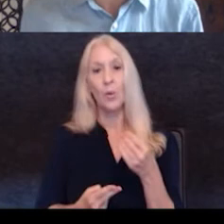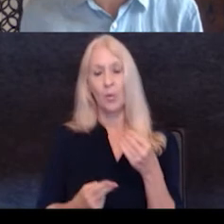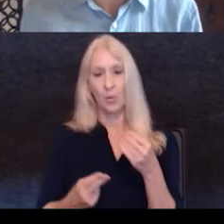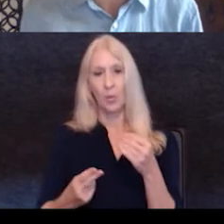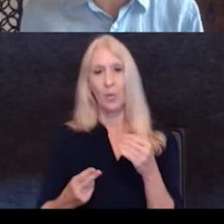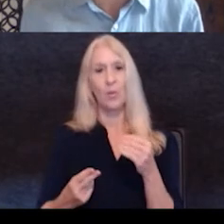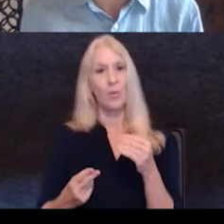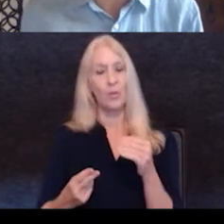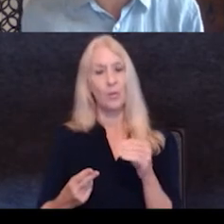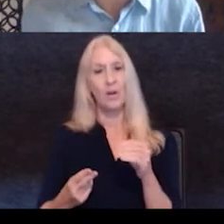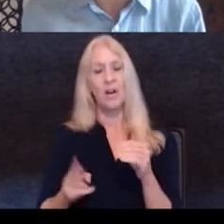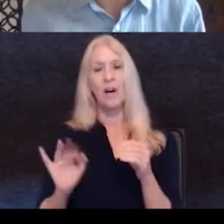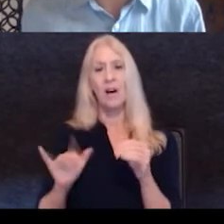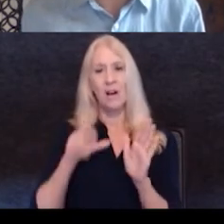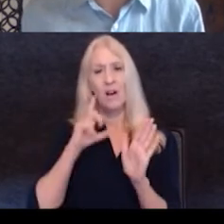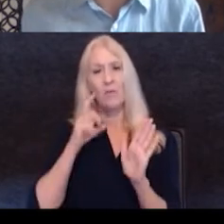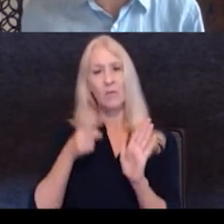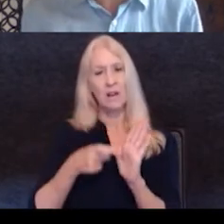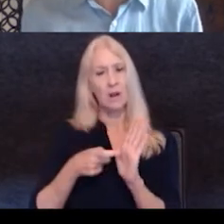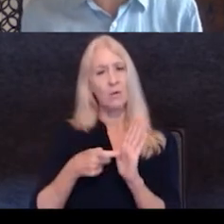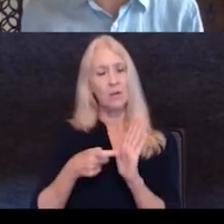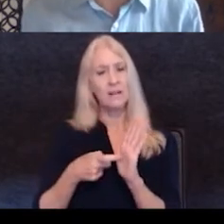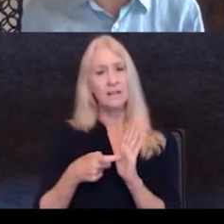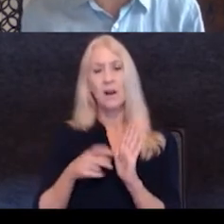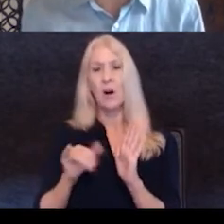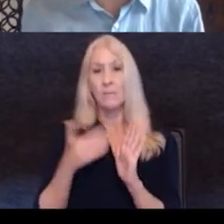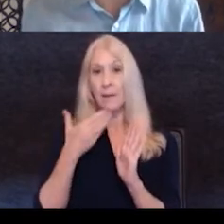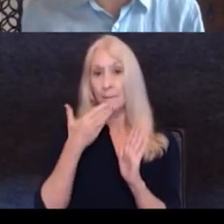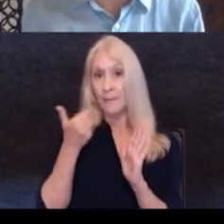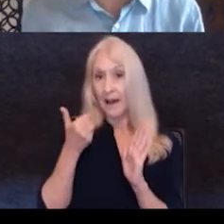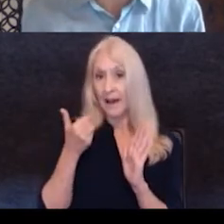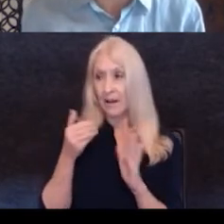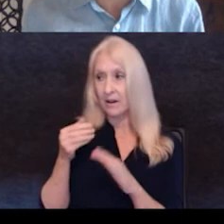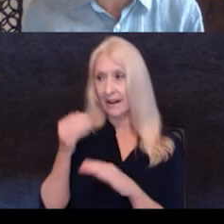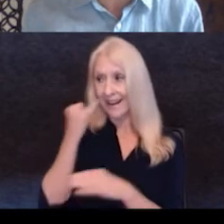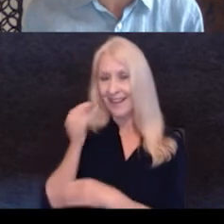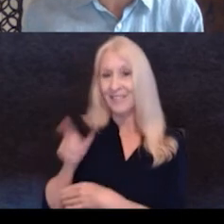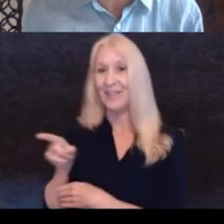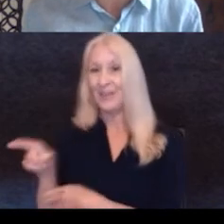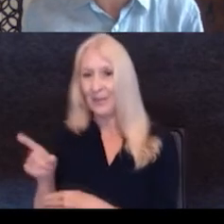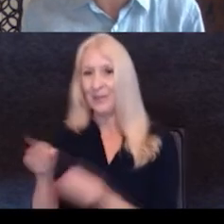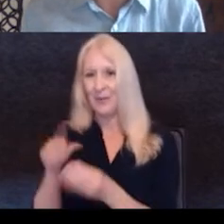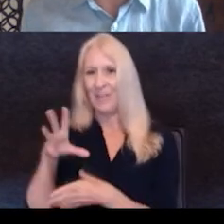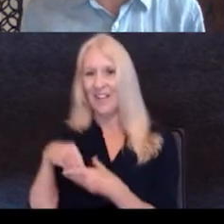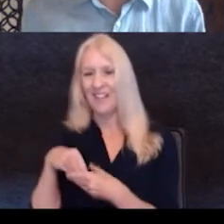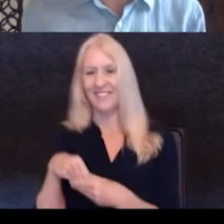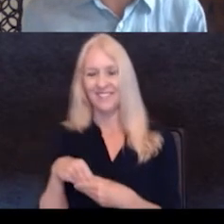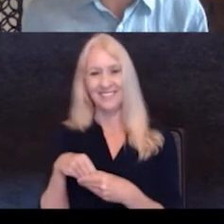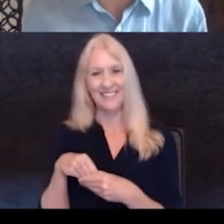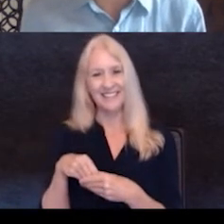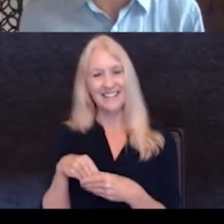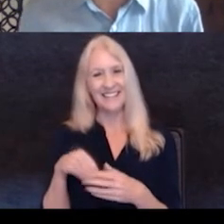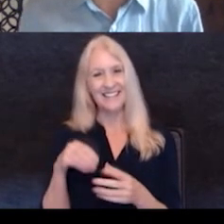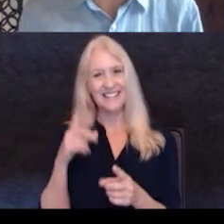goes up when it's like, oh, this is, you know, this would be better if you were more involved. And, um, and I think